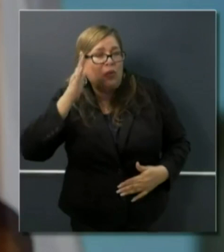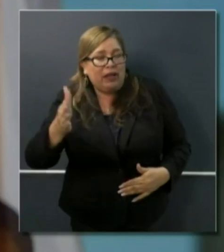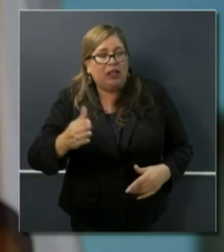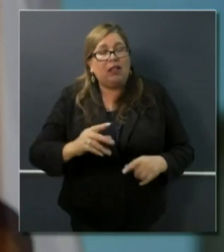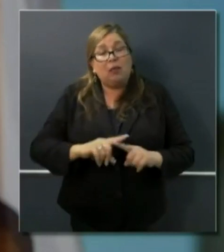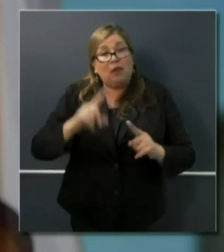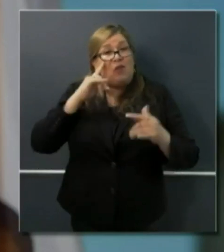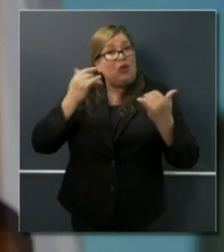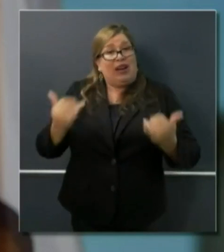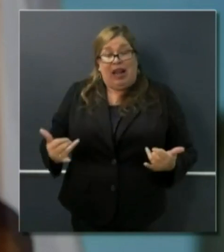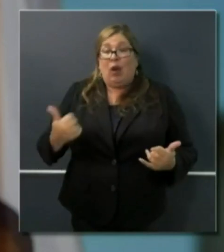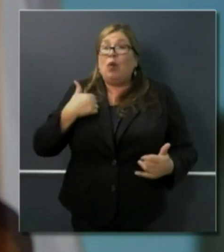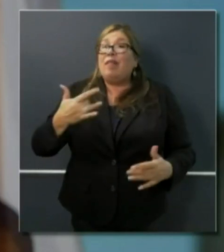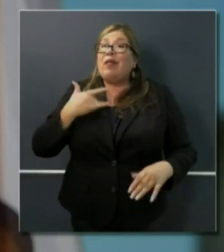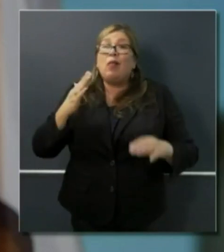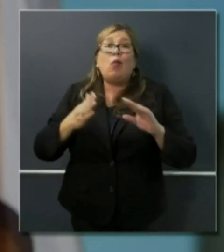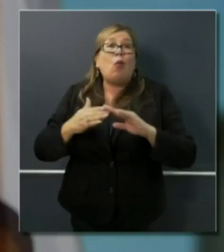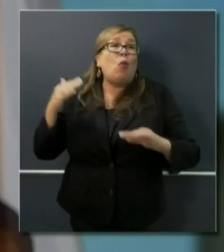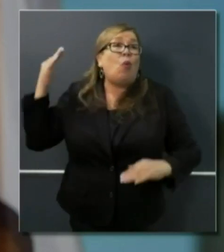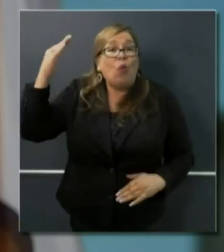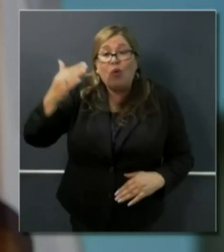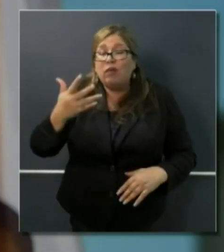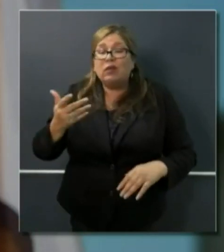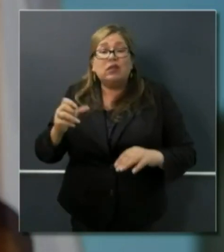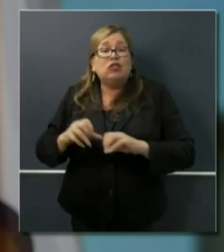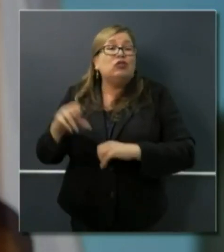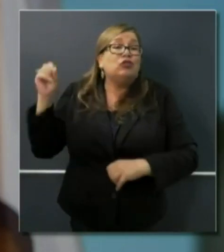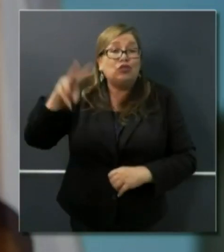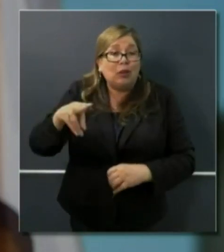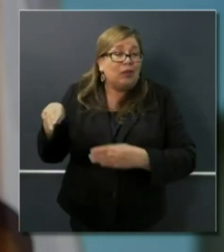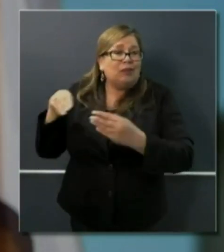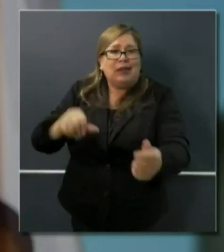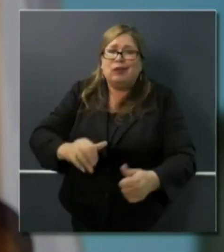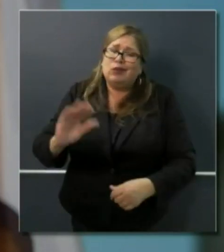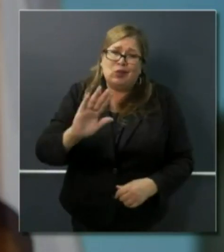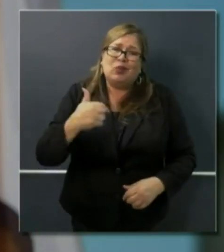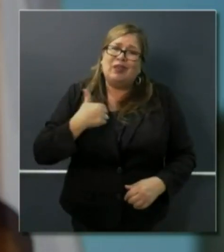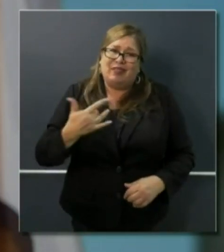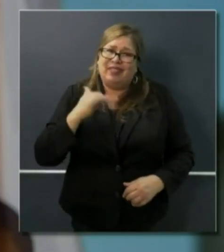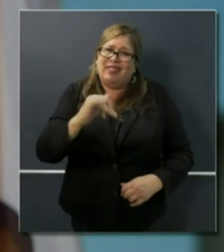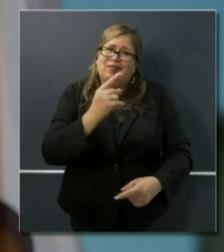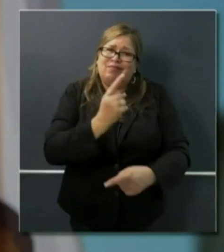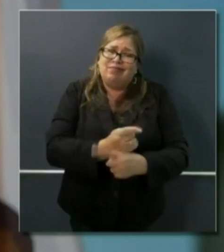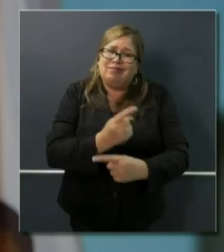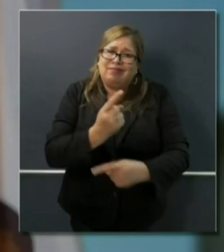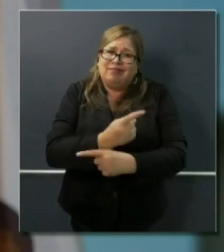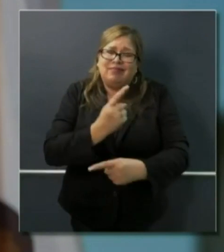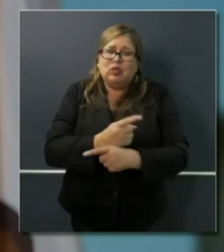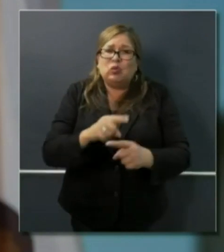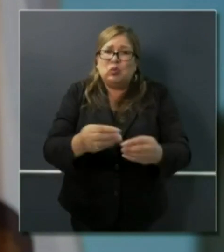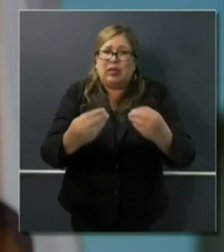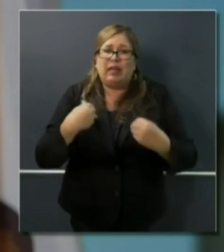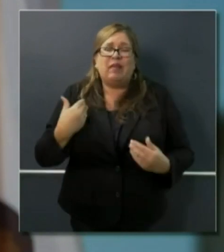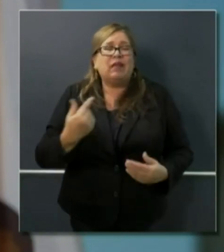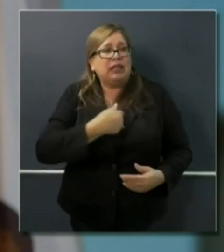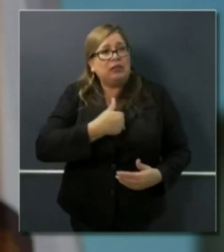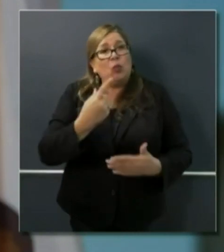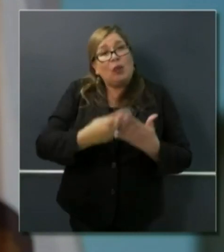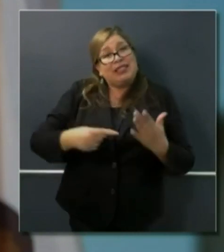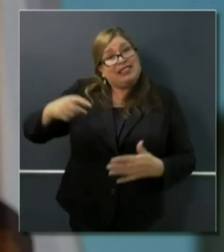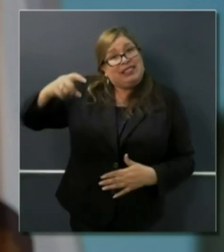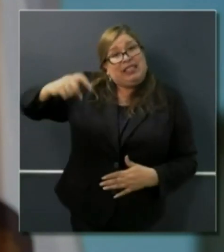it's an appropriate adaptation to the current new normal and provide us the kind of relief valves,